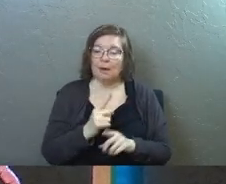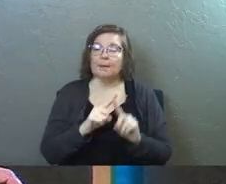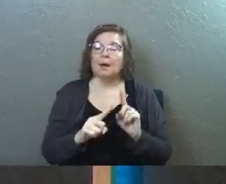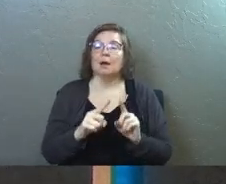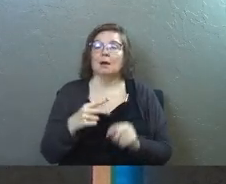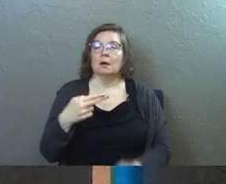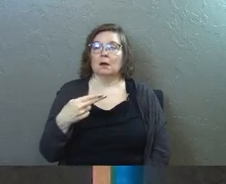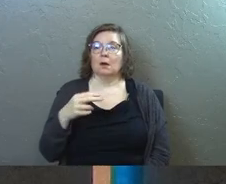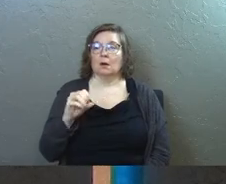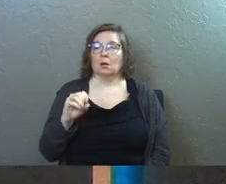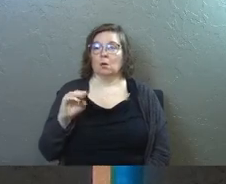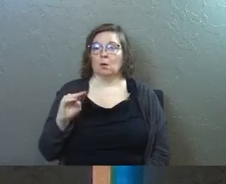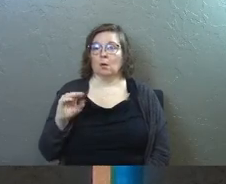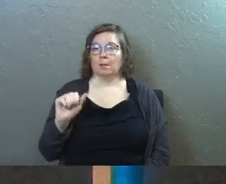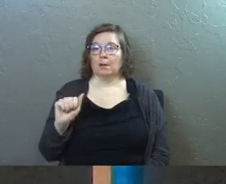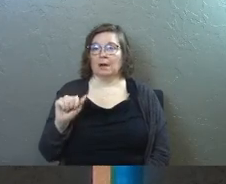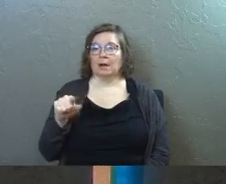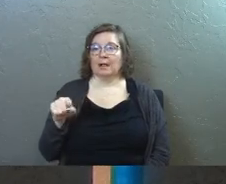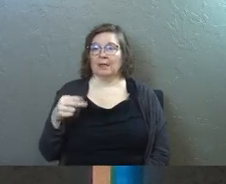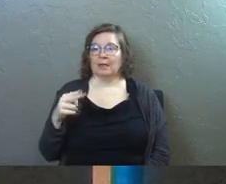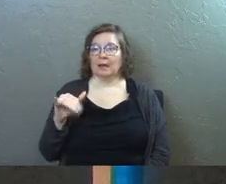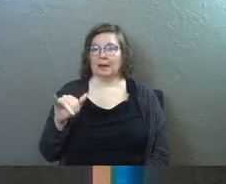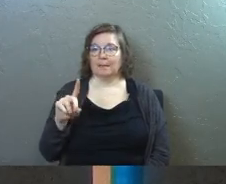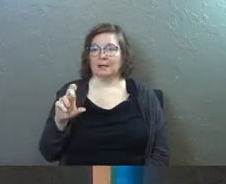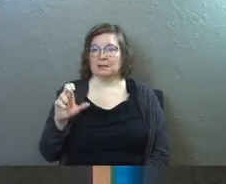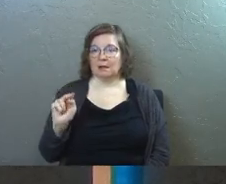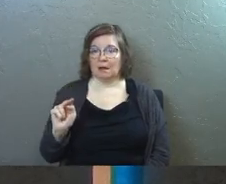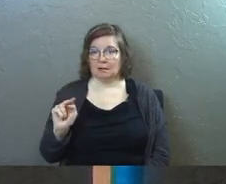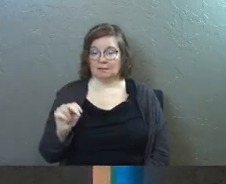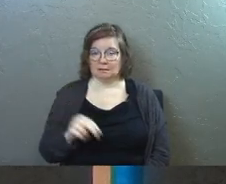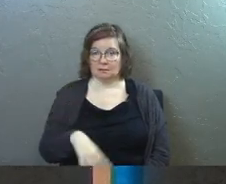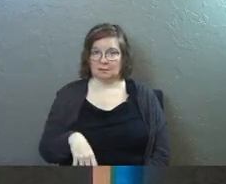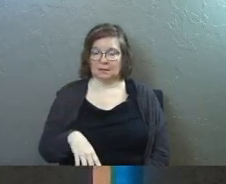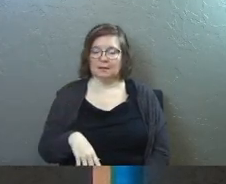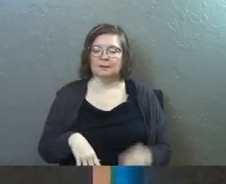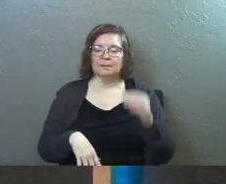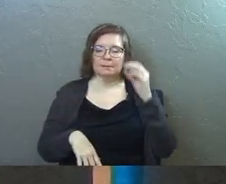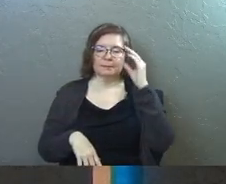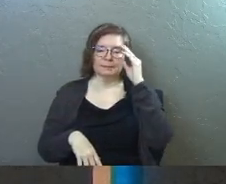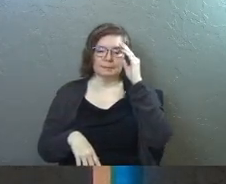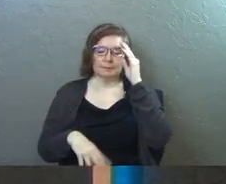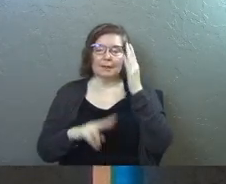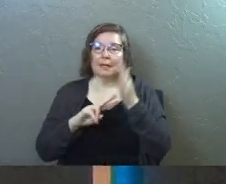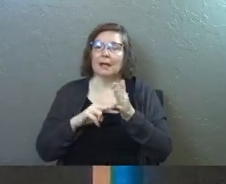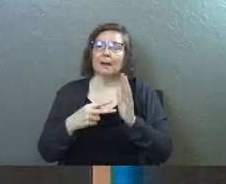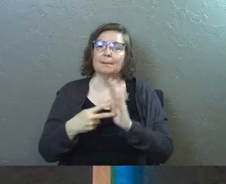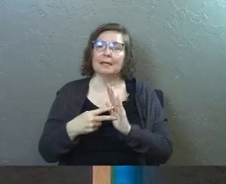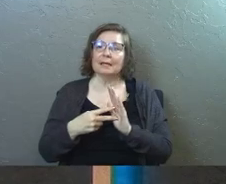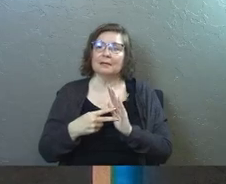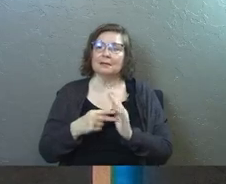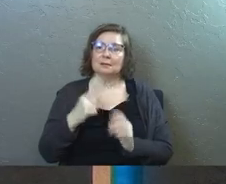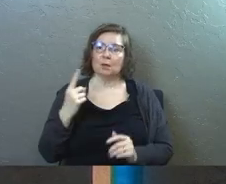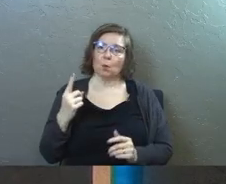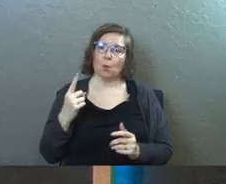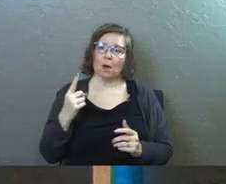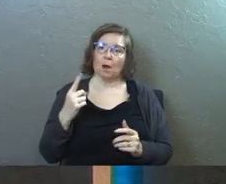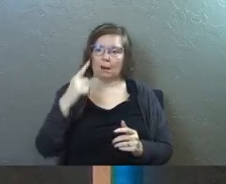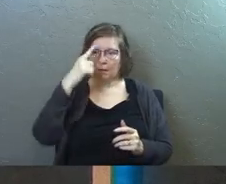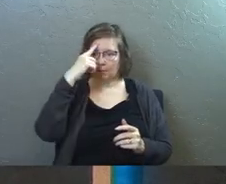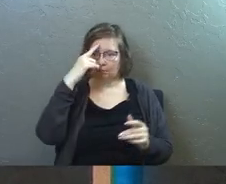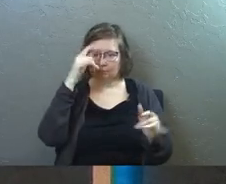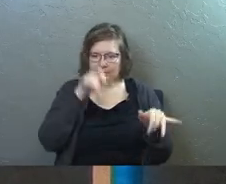is homothymadon. Homothymadon. Right? It means to be of one accord or mind.